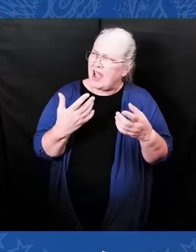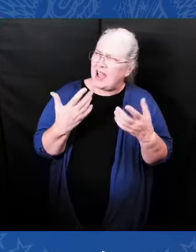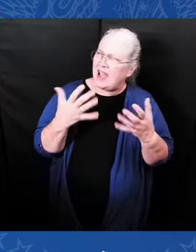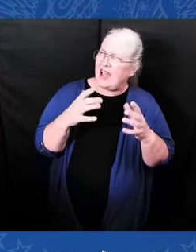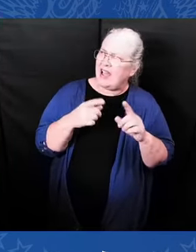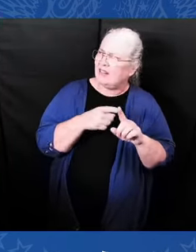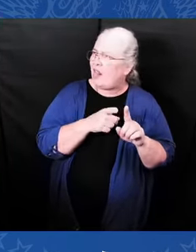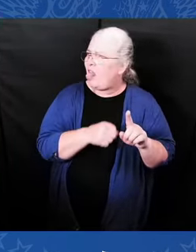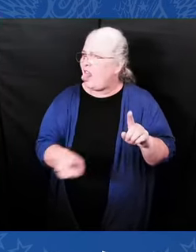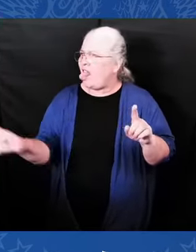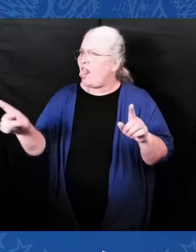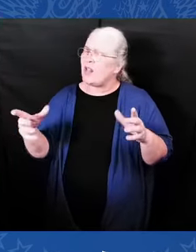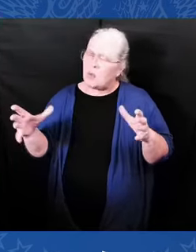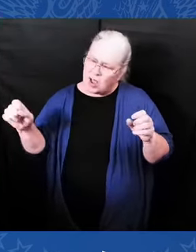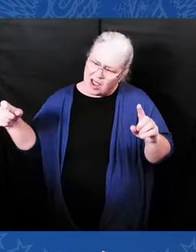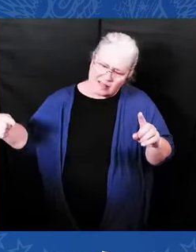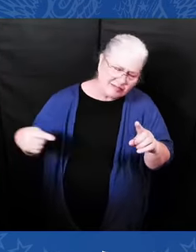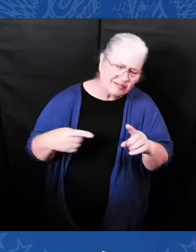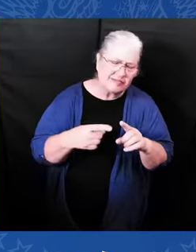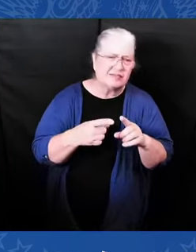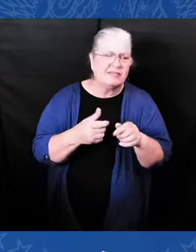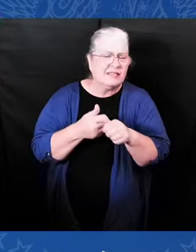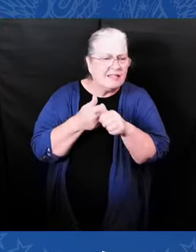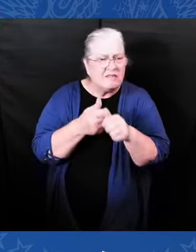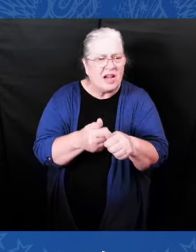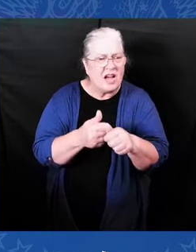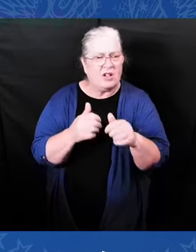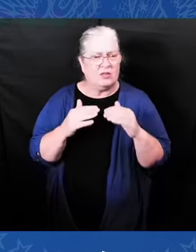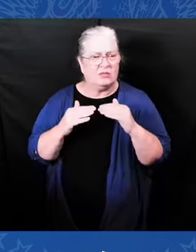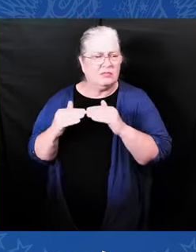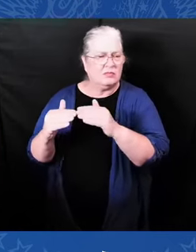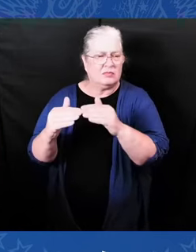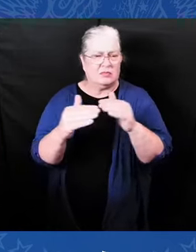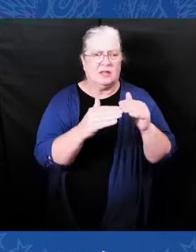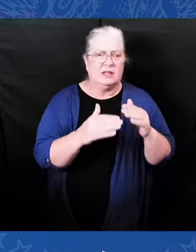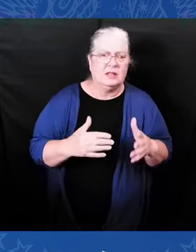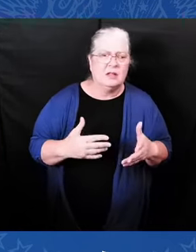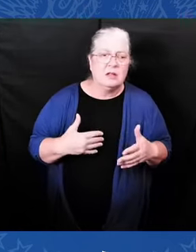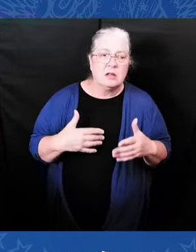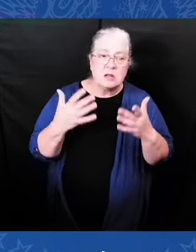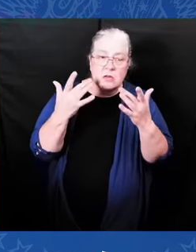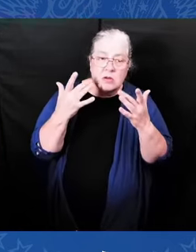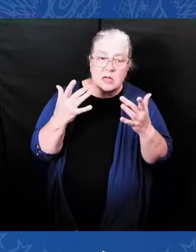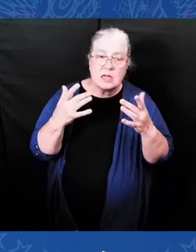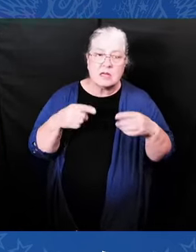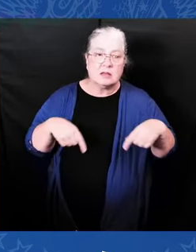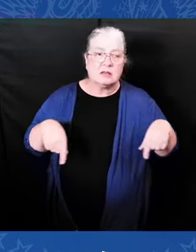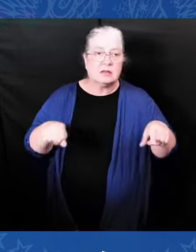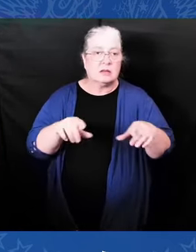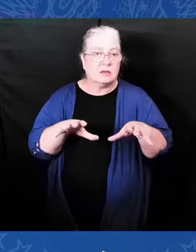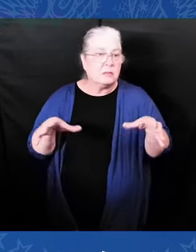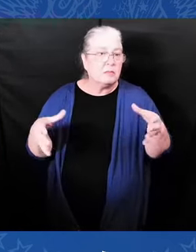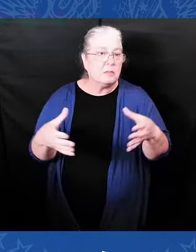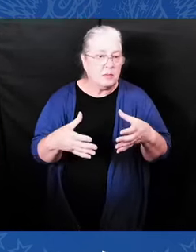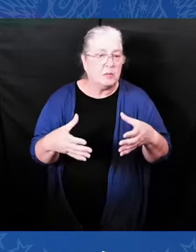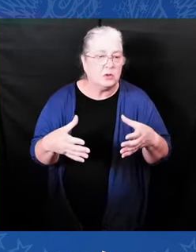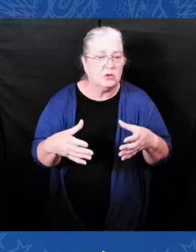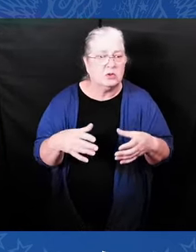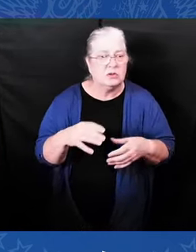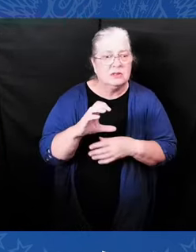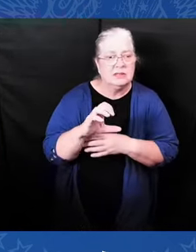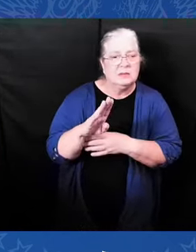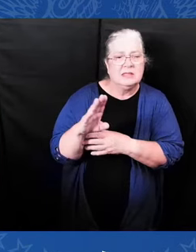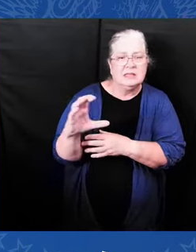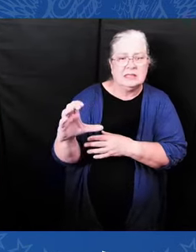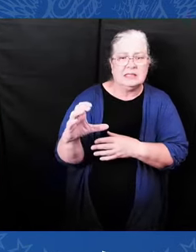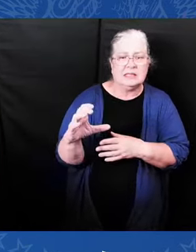think about the progress we've made together in the past two and a half years. I think of the incredible resilience and spirit of the American people,